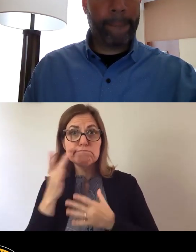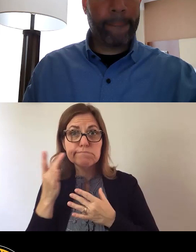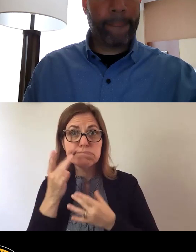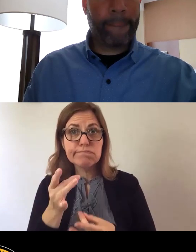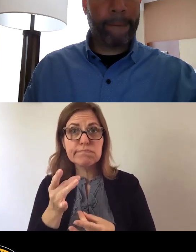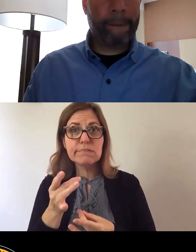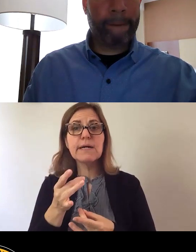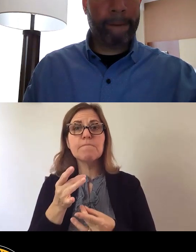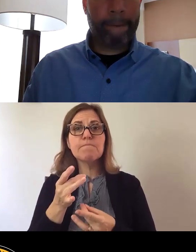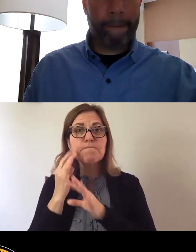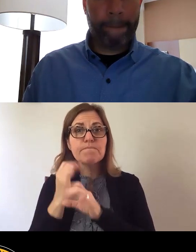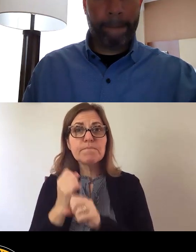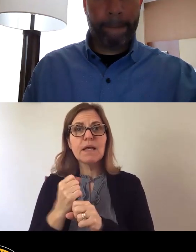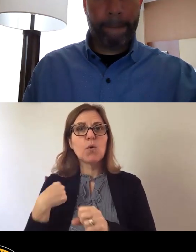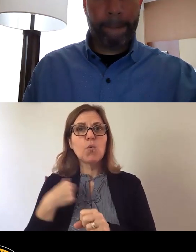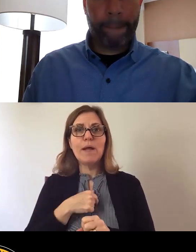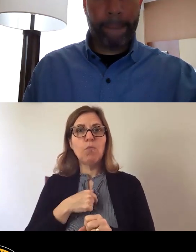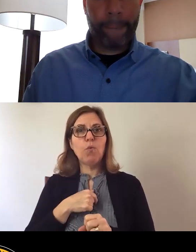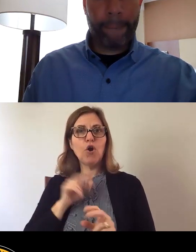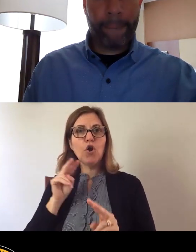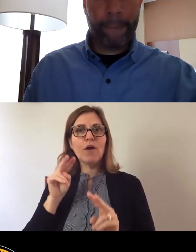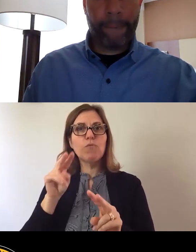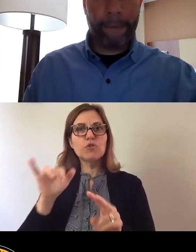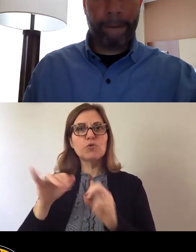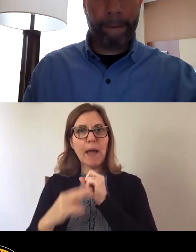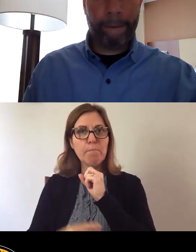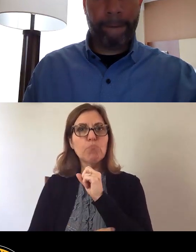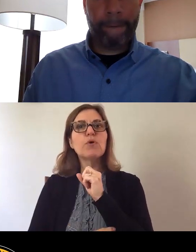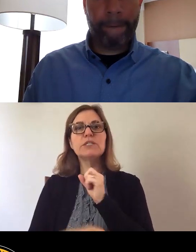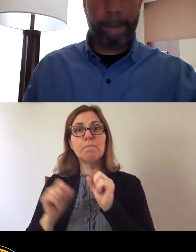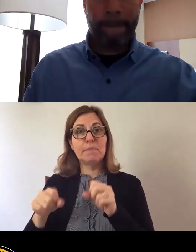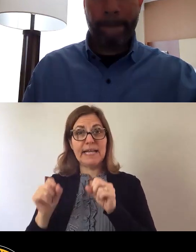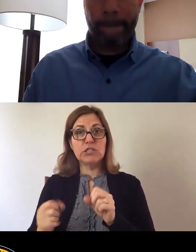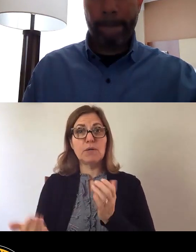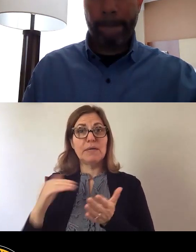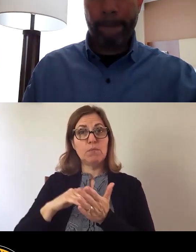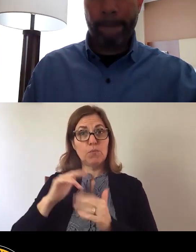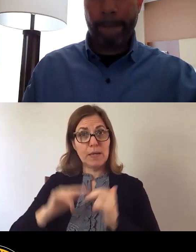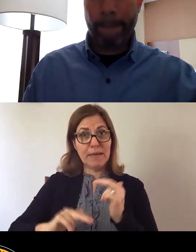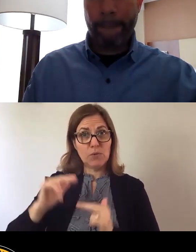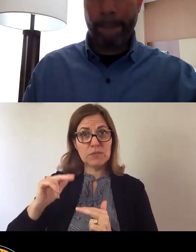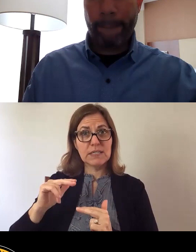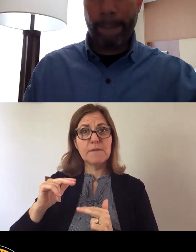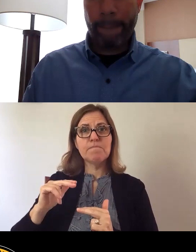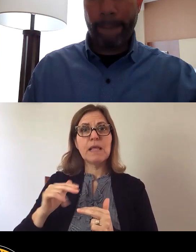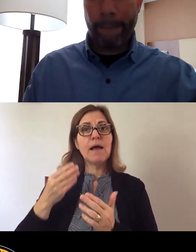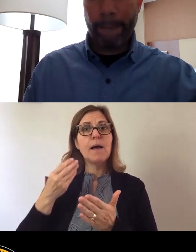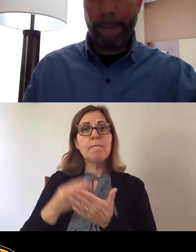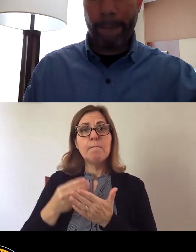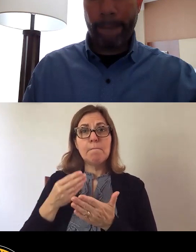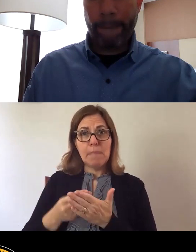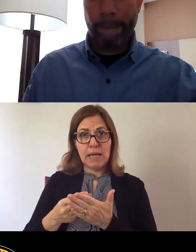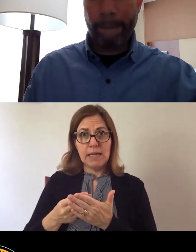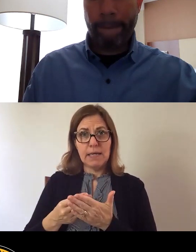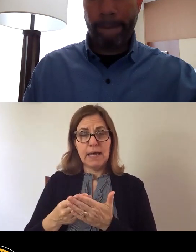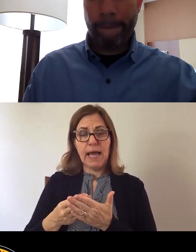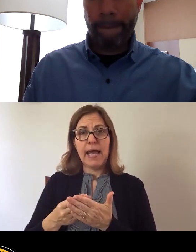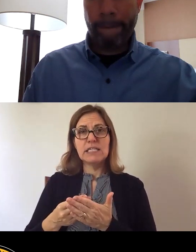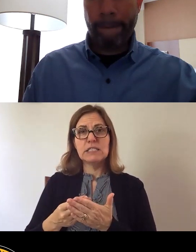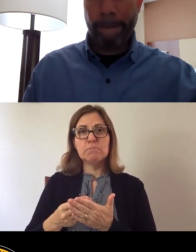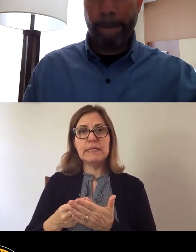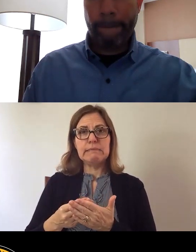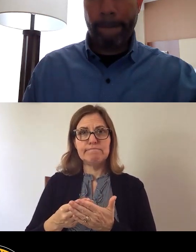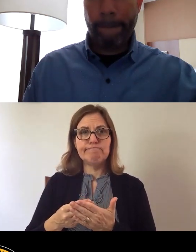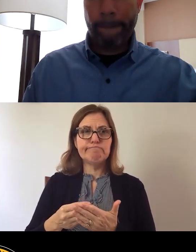we're really looking forward to the bridge potentially being rebuilt. Money's been taken from what was allocated